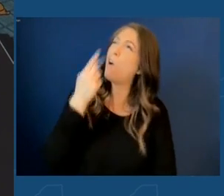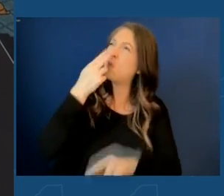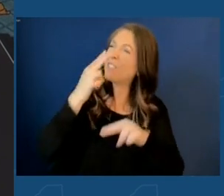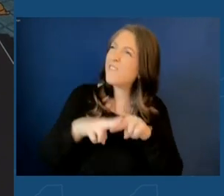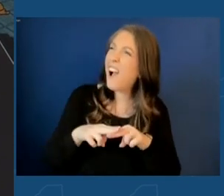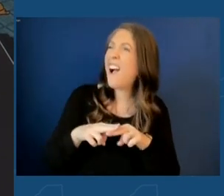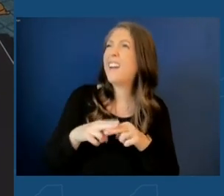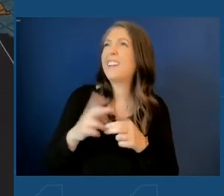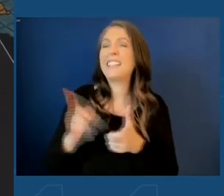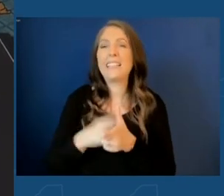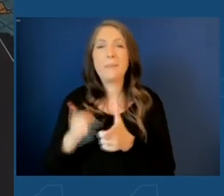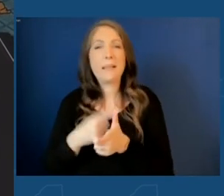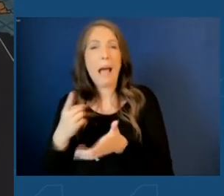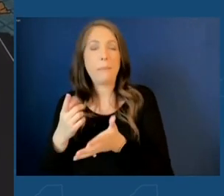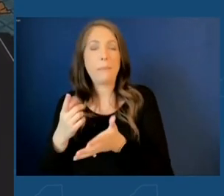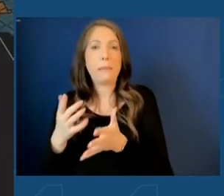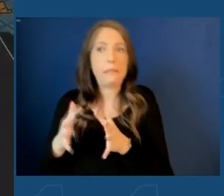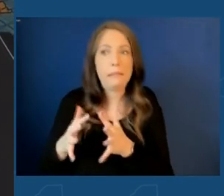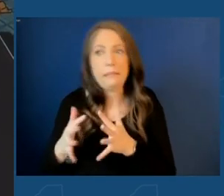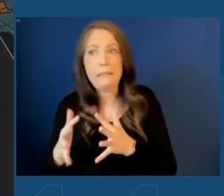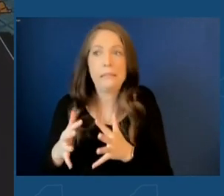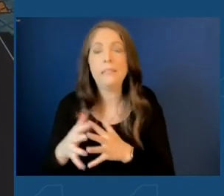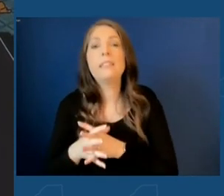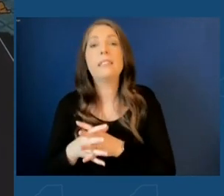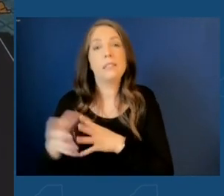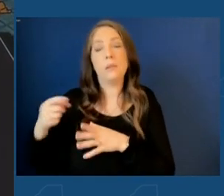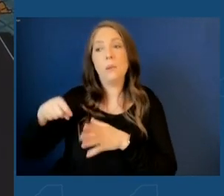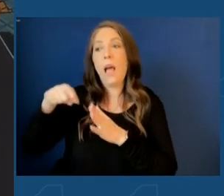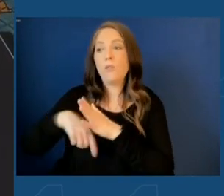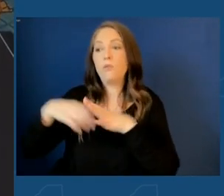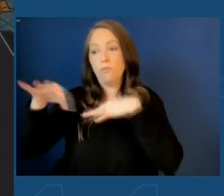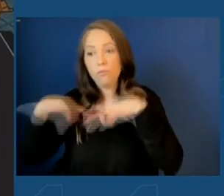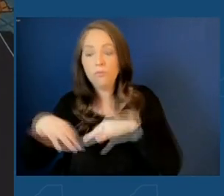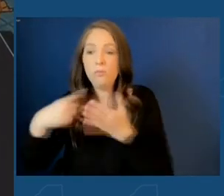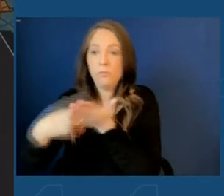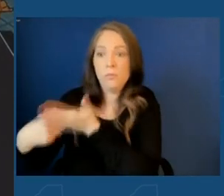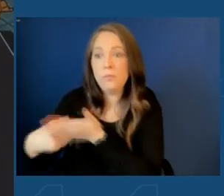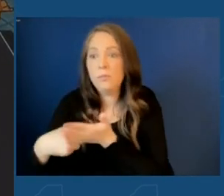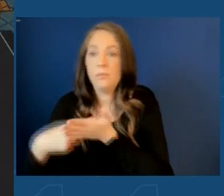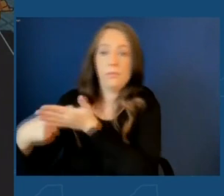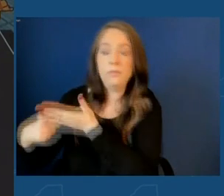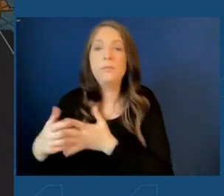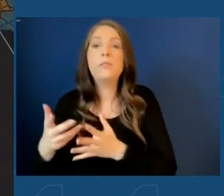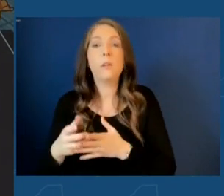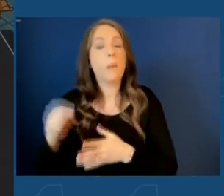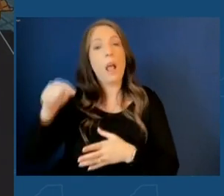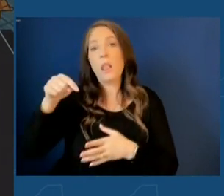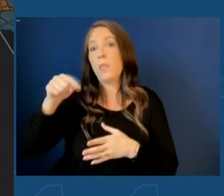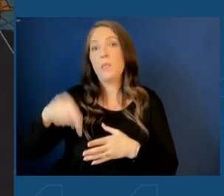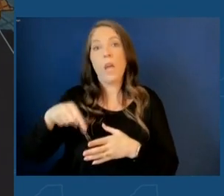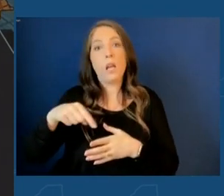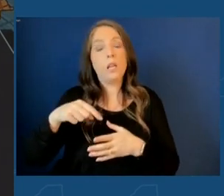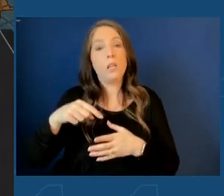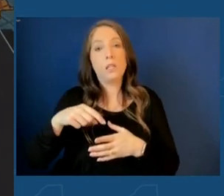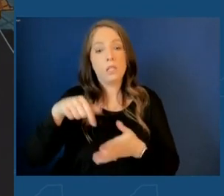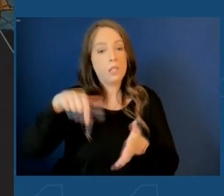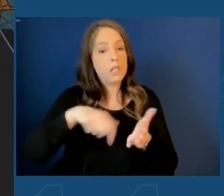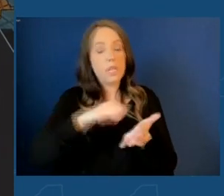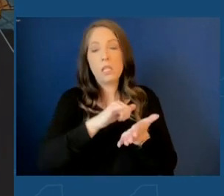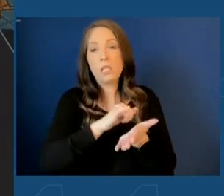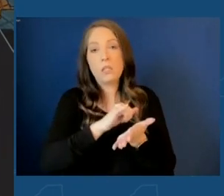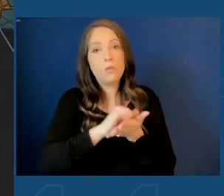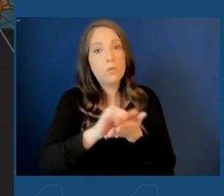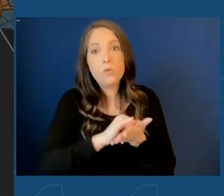little tense sometimes. We got to work through a lot of details, but this is life-changing for the people of our state, and it's absolutely